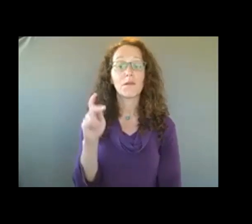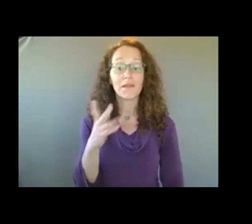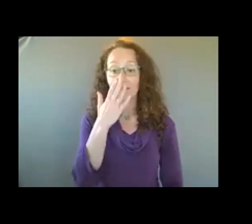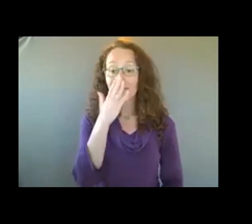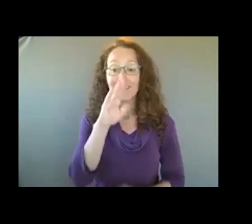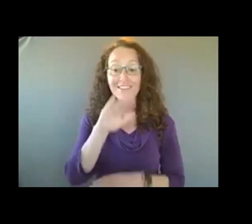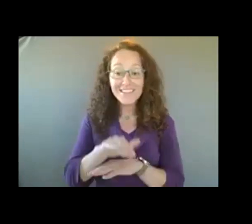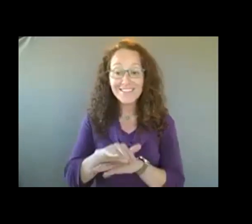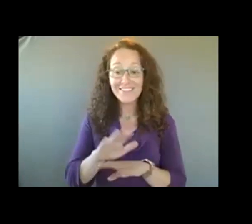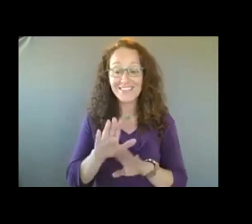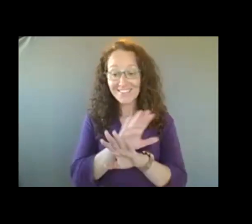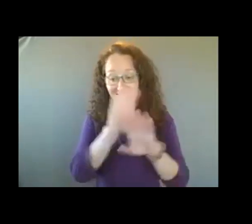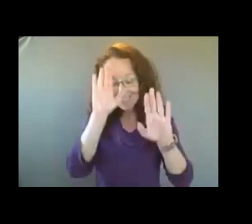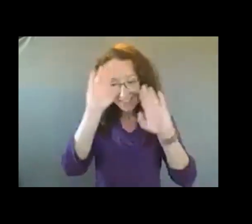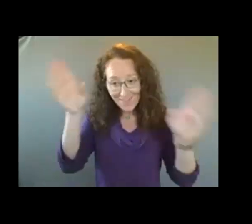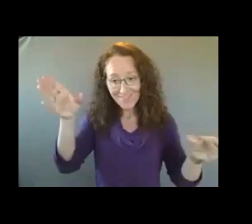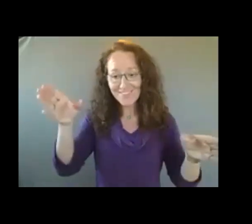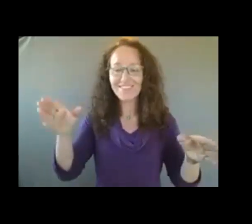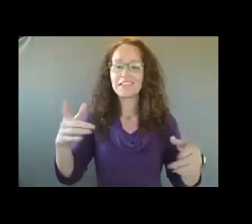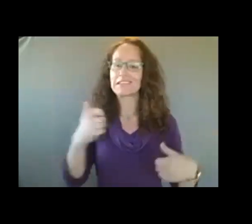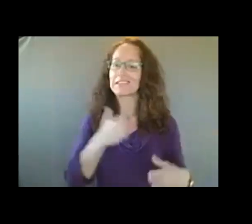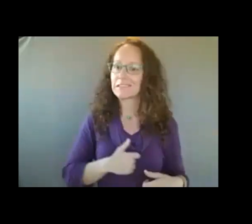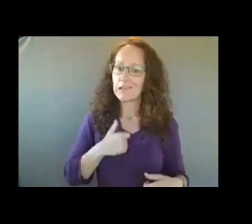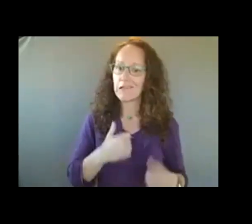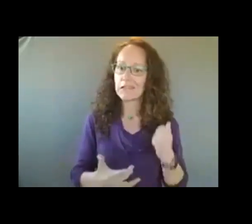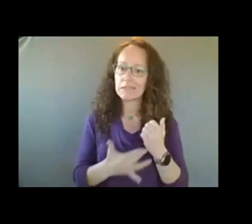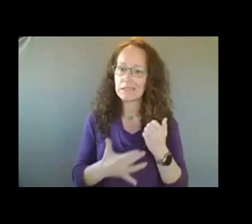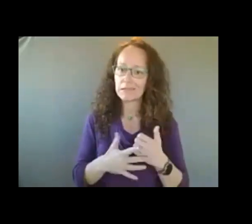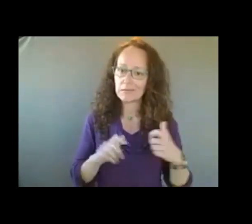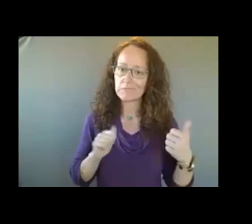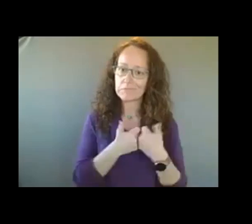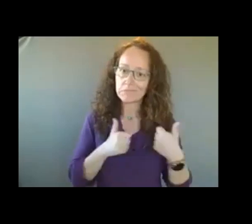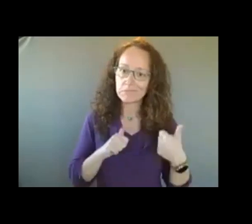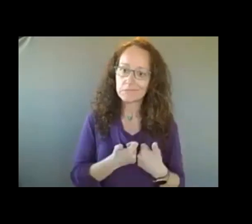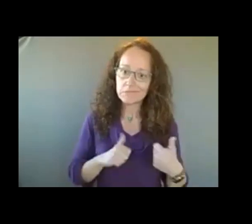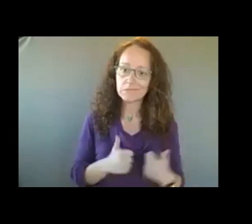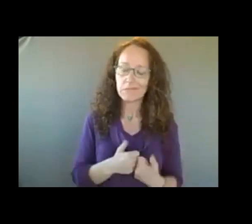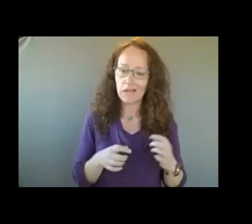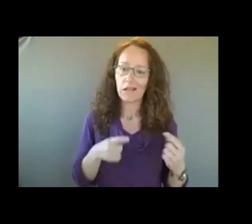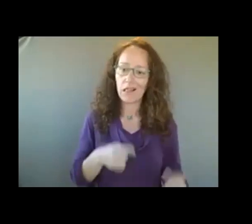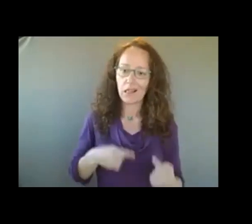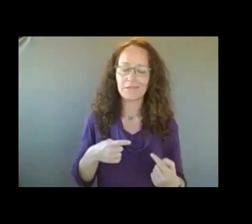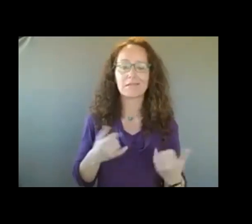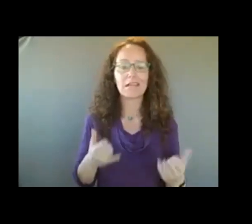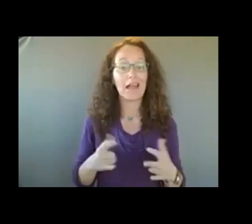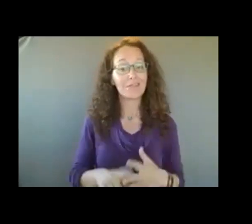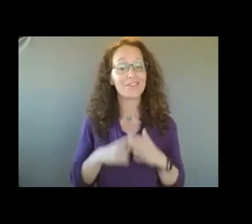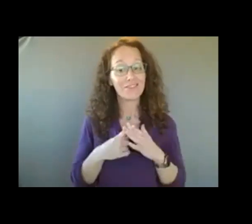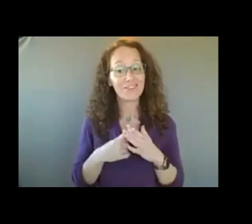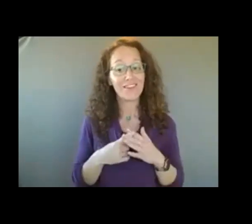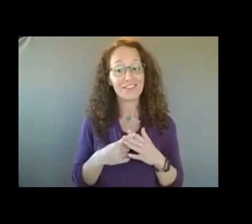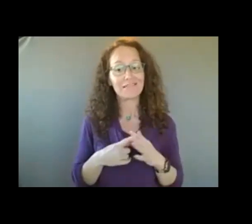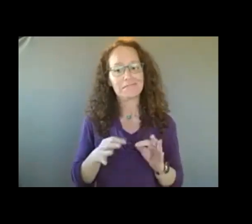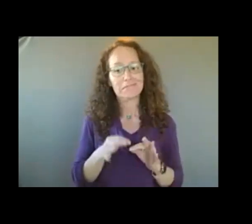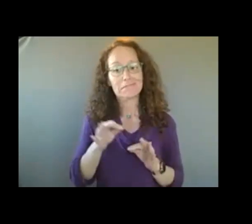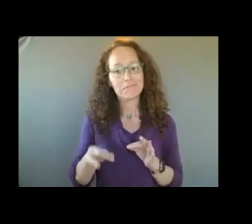Good evening, everyone. We apologize for our technical challenges. We're getting started a little late here, but glad folks were able